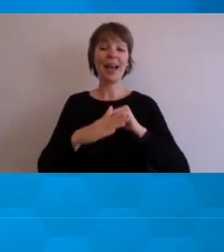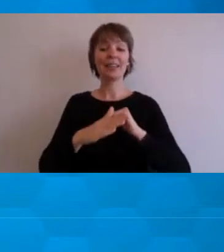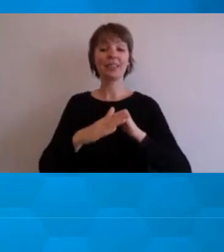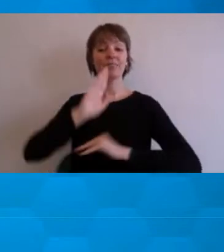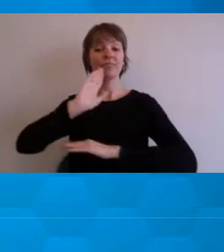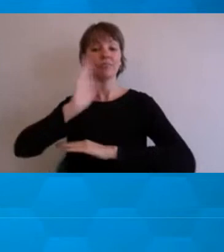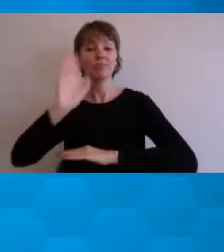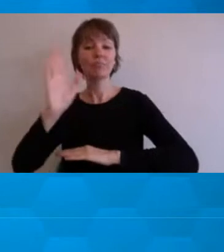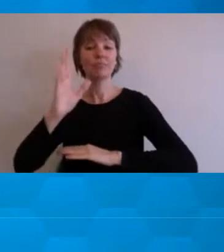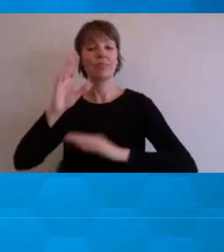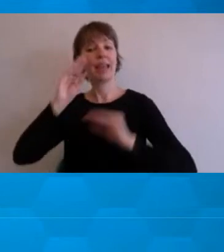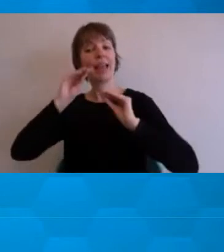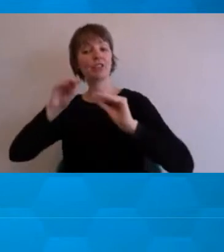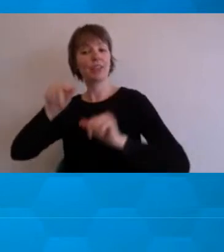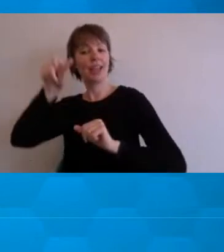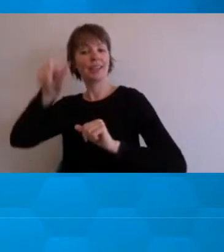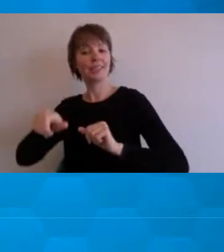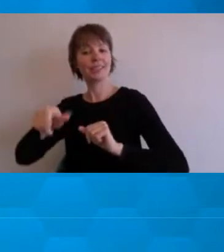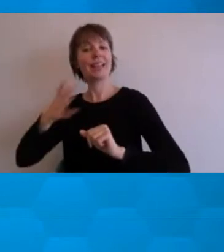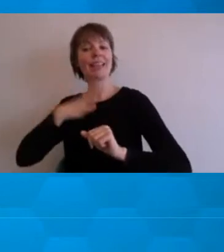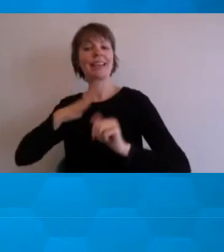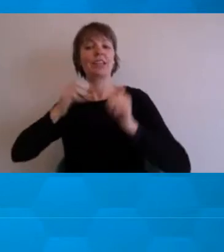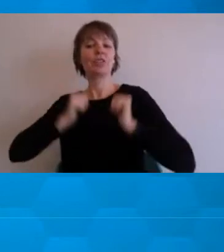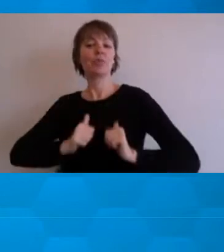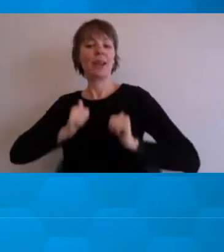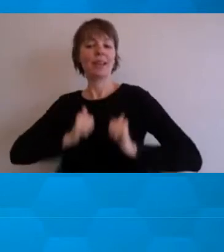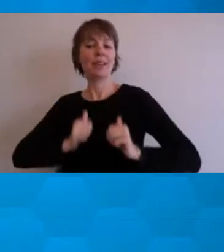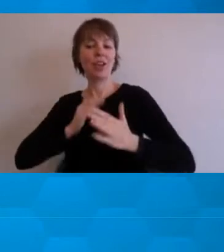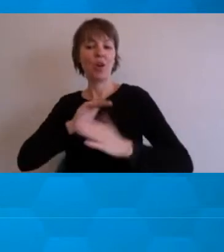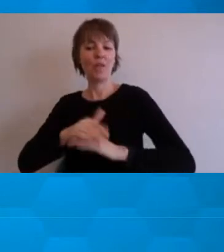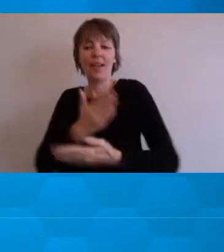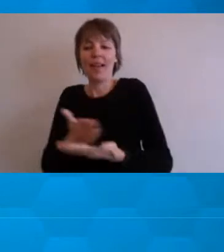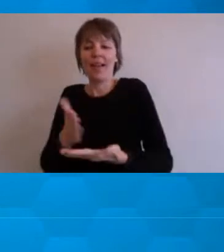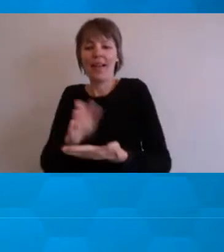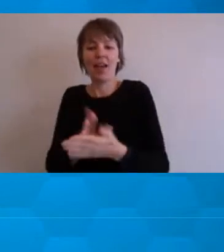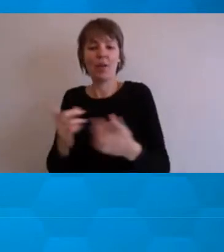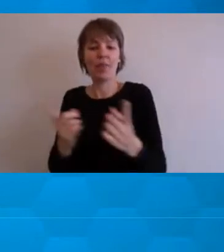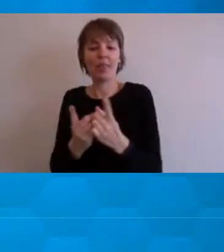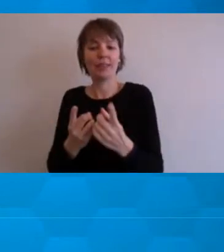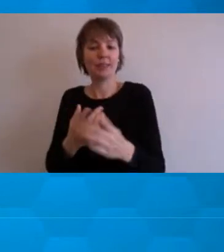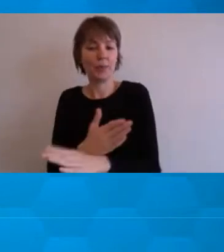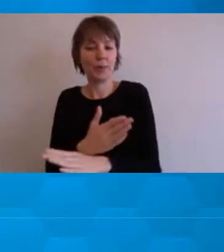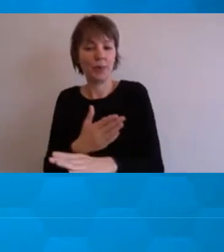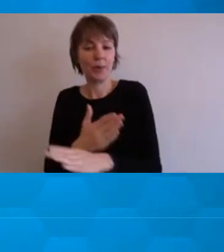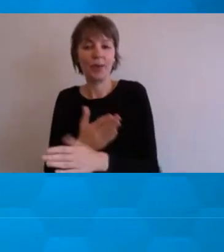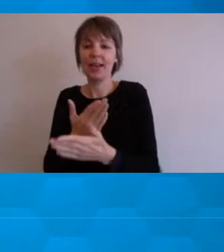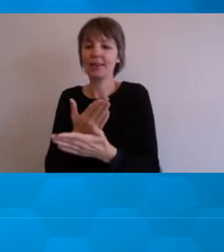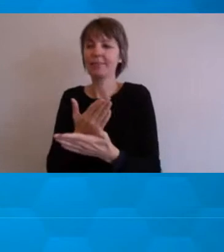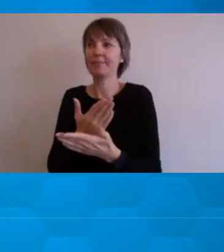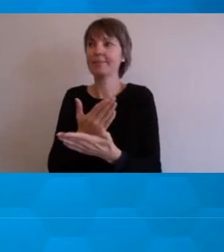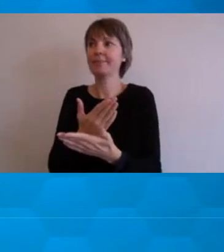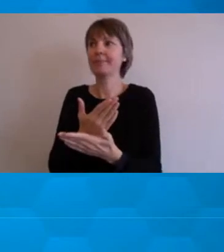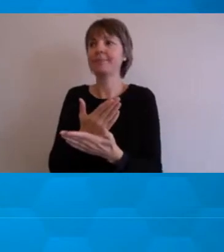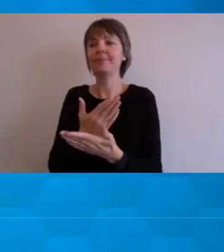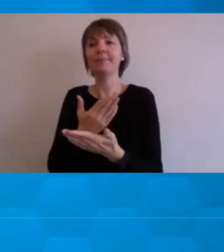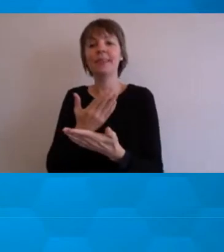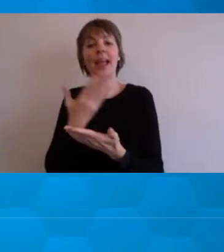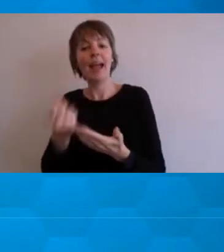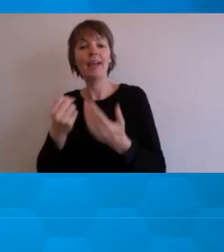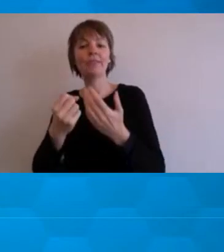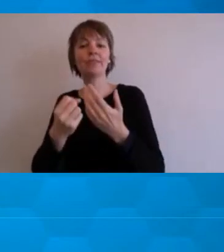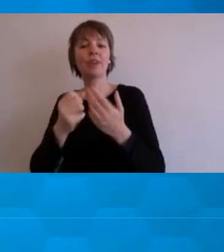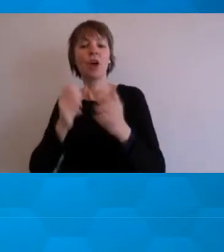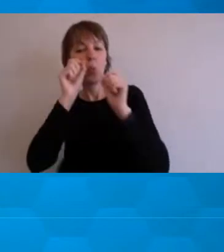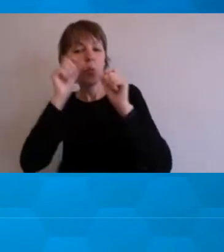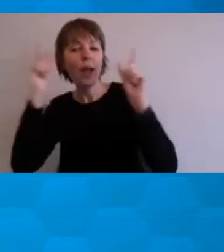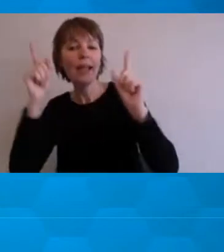for the practical side of how things work, and also supporting, you know, awareness, help-seeking campaigns. But what I've